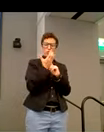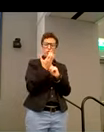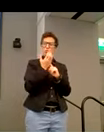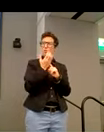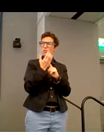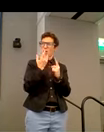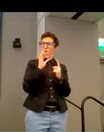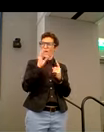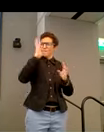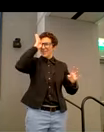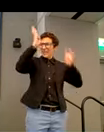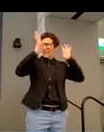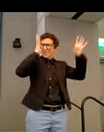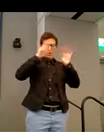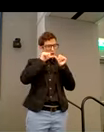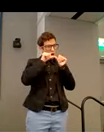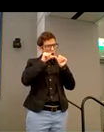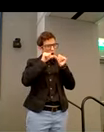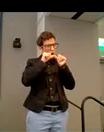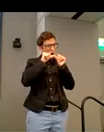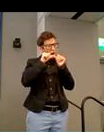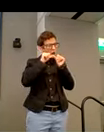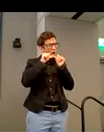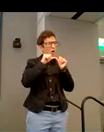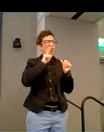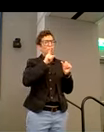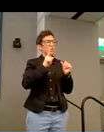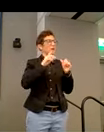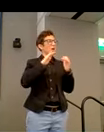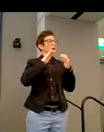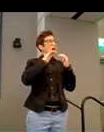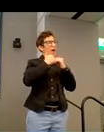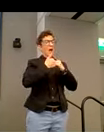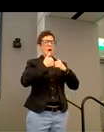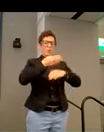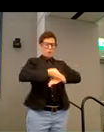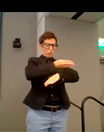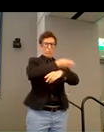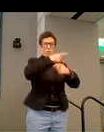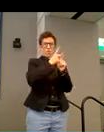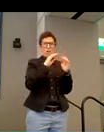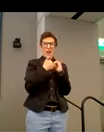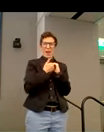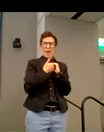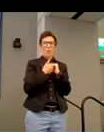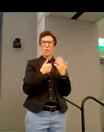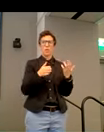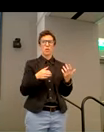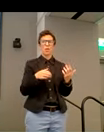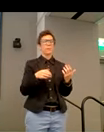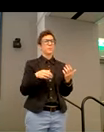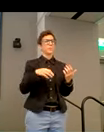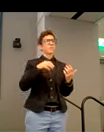constant culture of innovation that really allows us to focus on how do we make our product better? It's not creating an accessibility